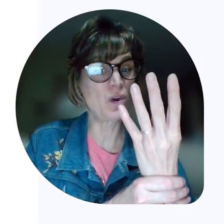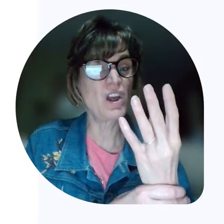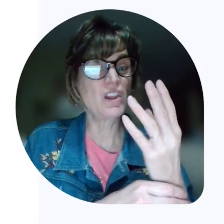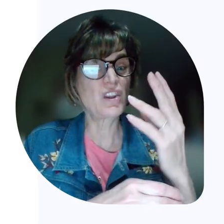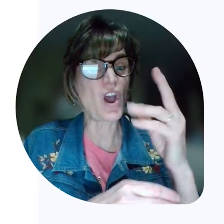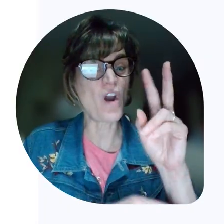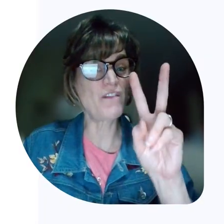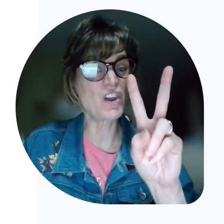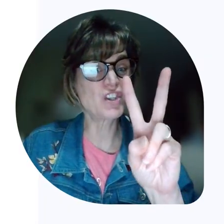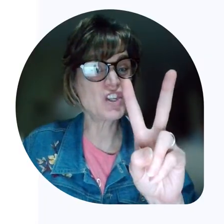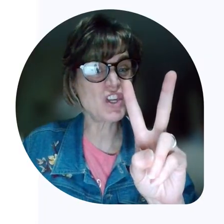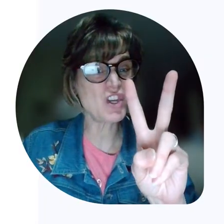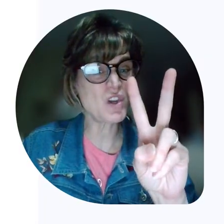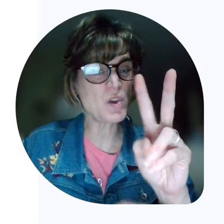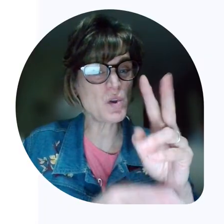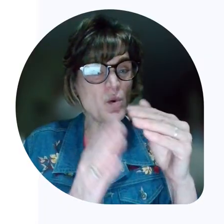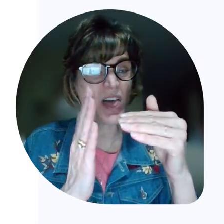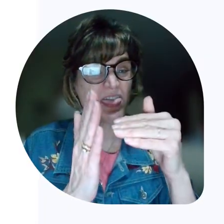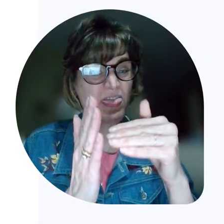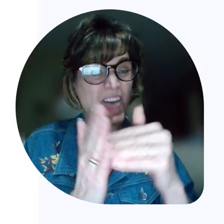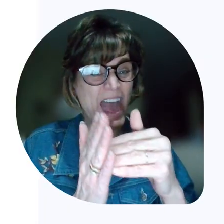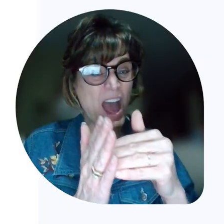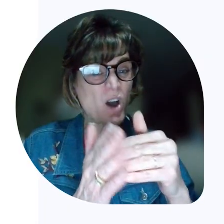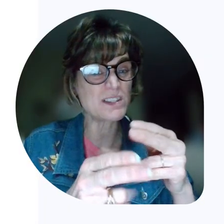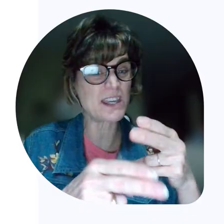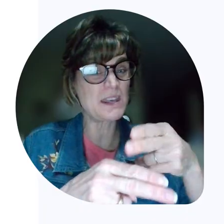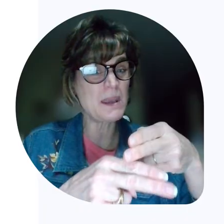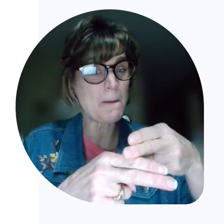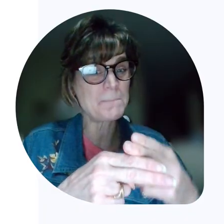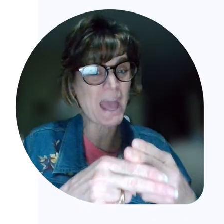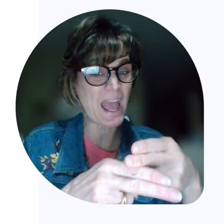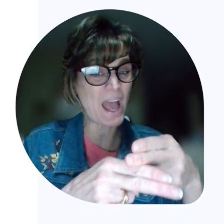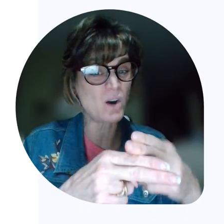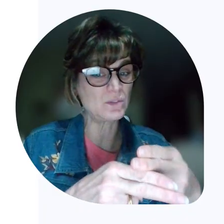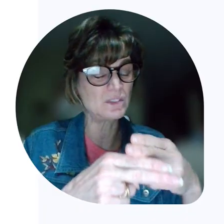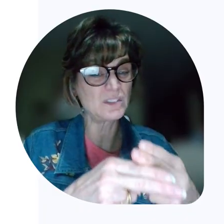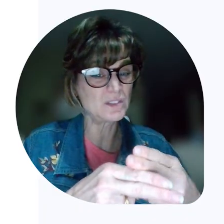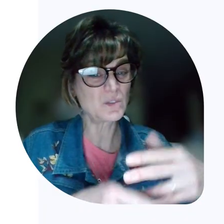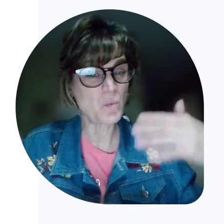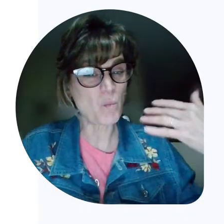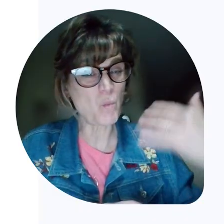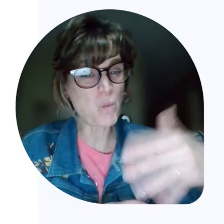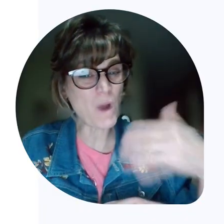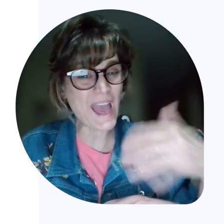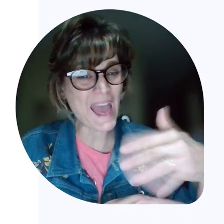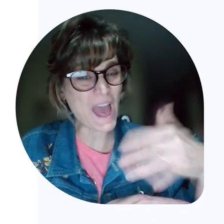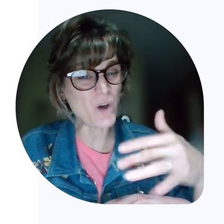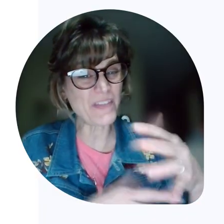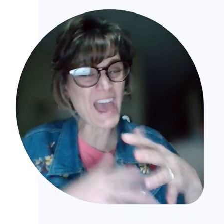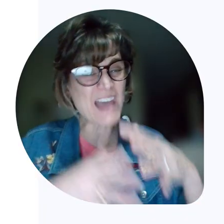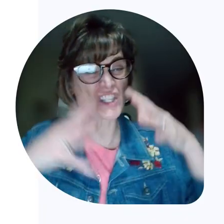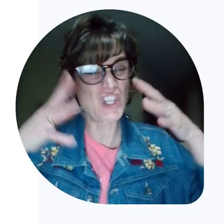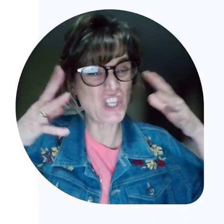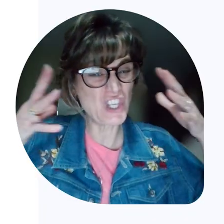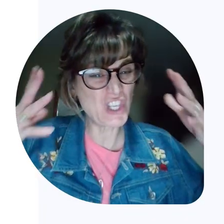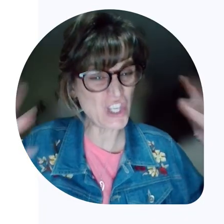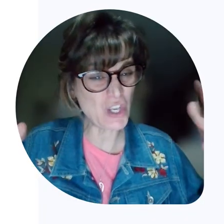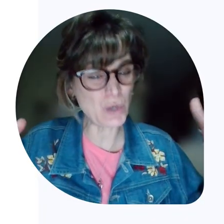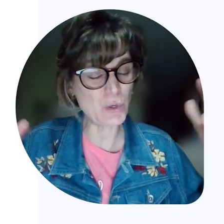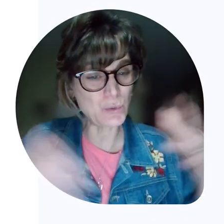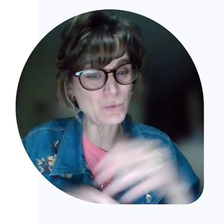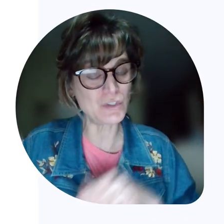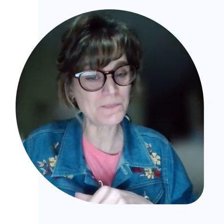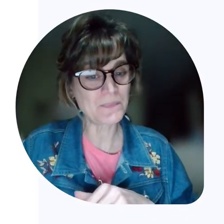to over 2,000 pounds. Wow! That's